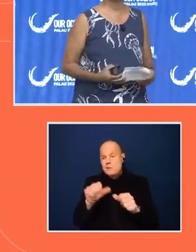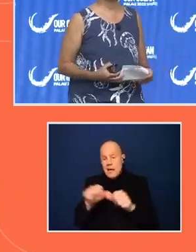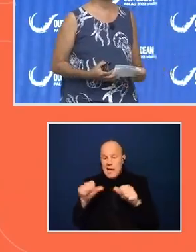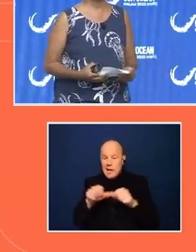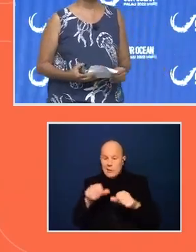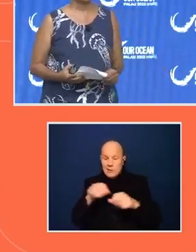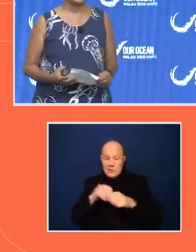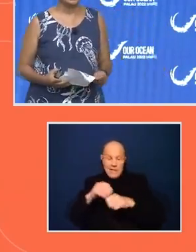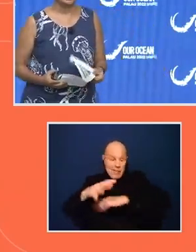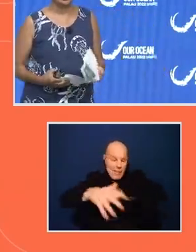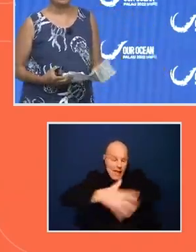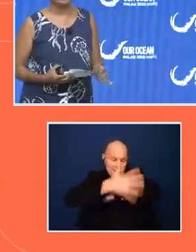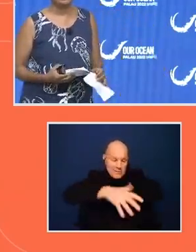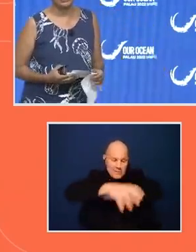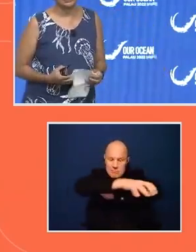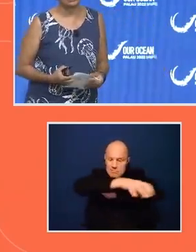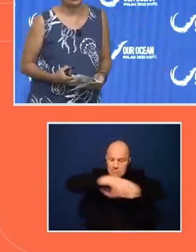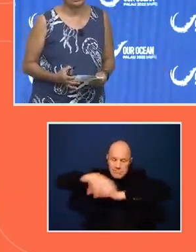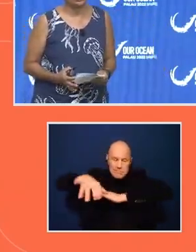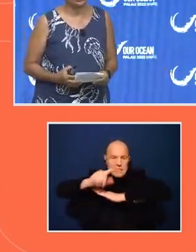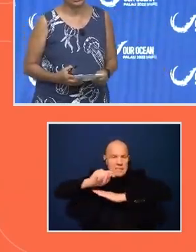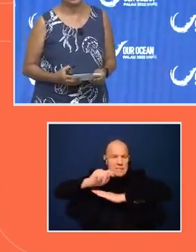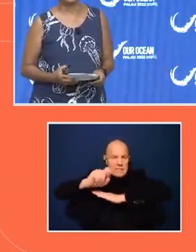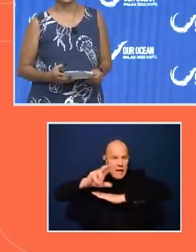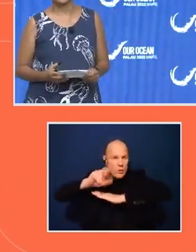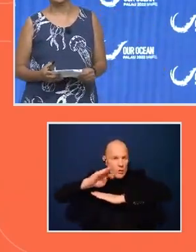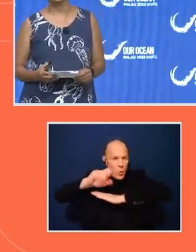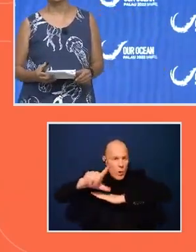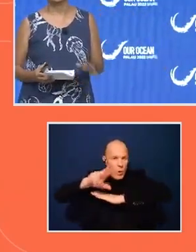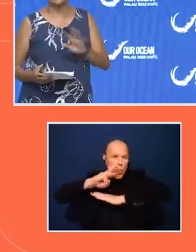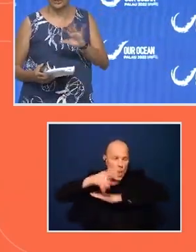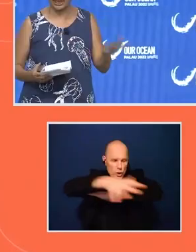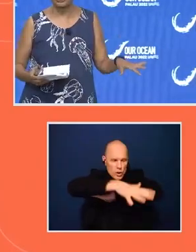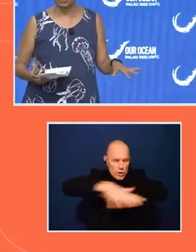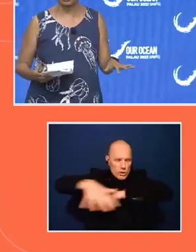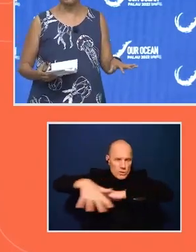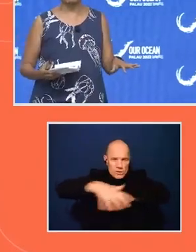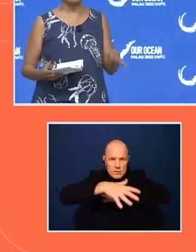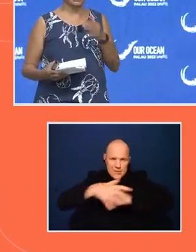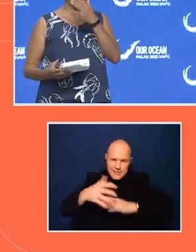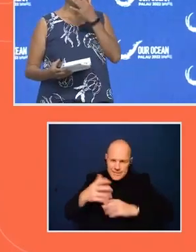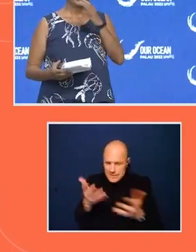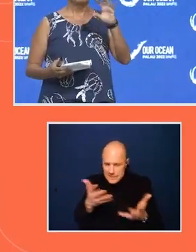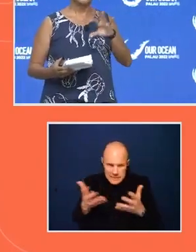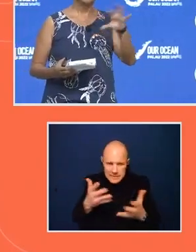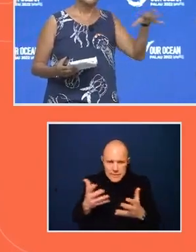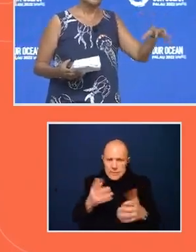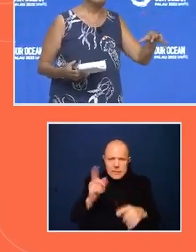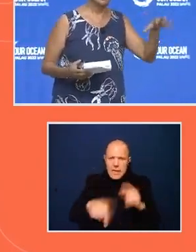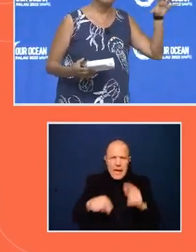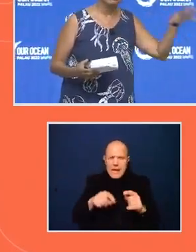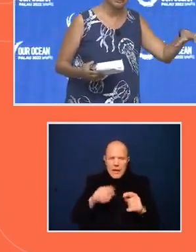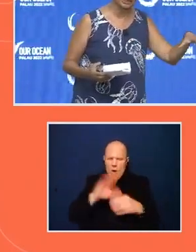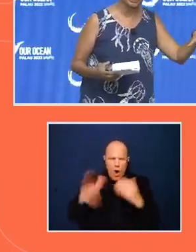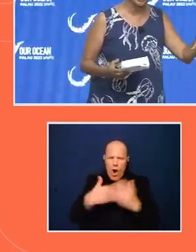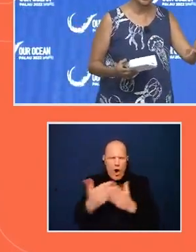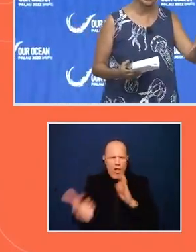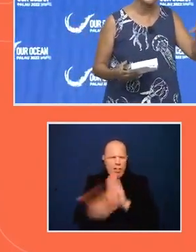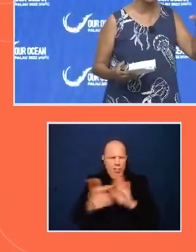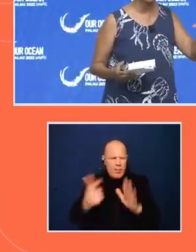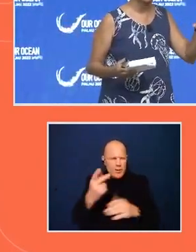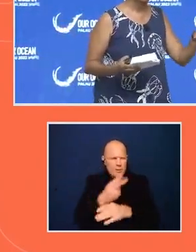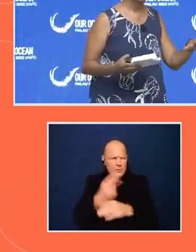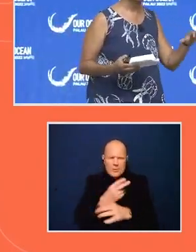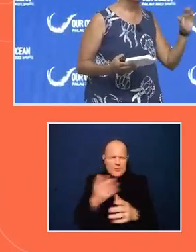hard to actually declare no-take zones, right? So it can't be all off-limits. But if you have protected